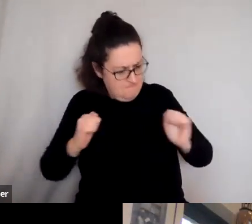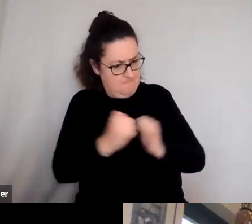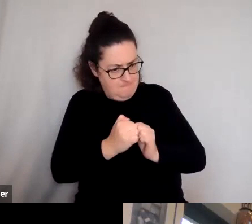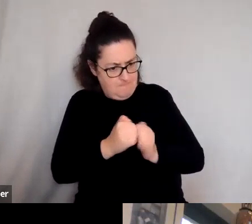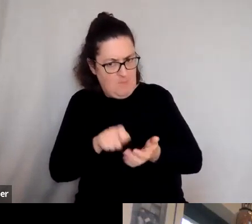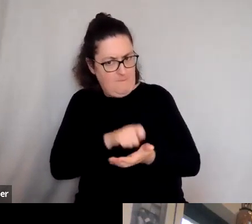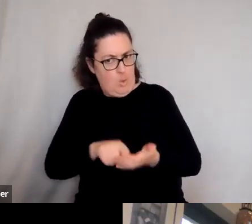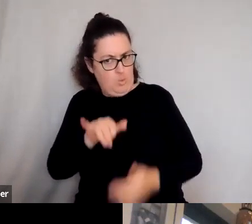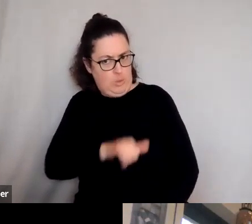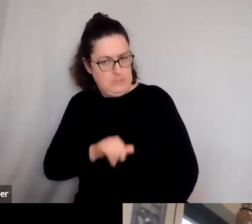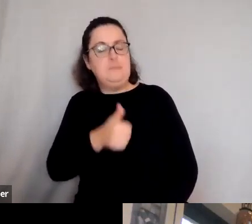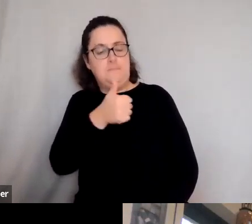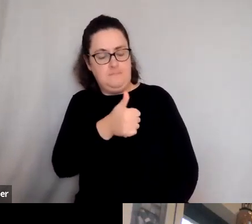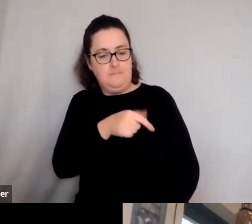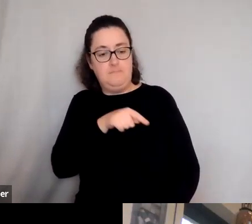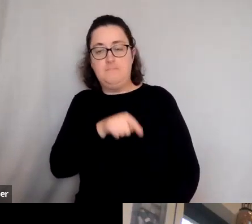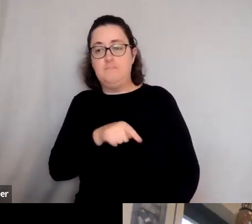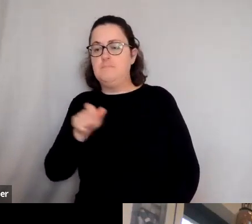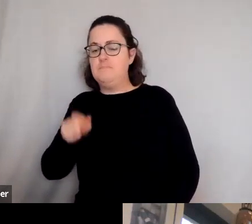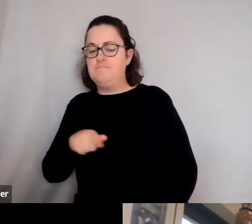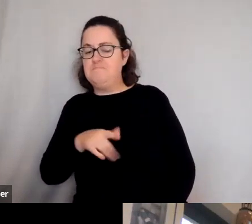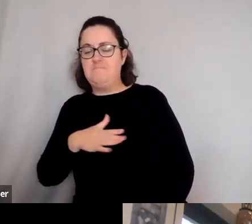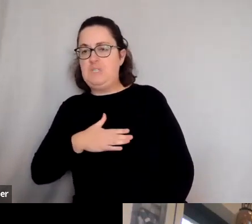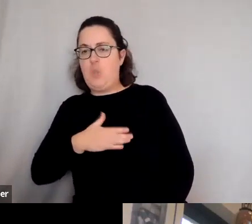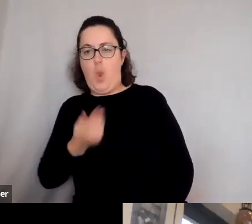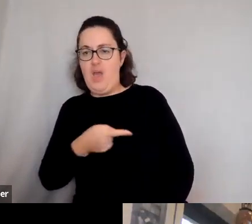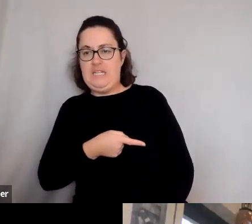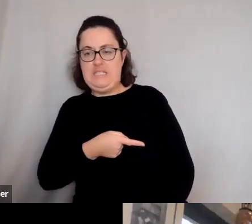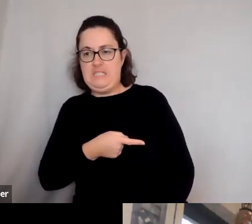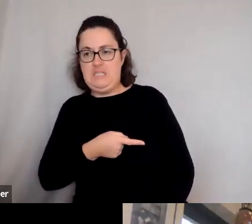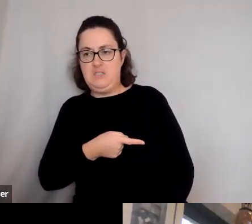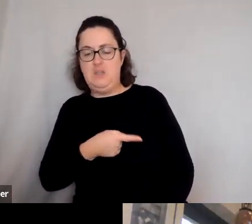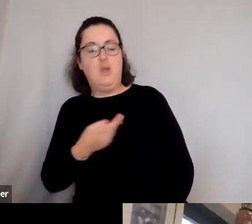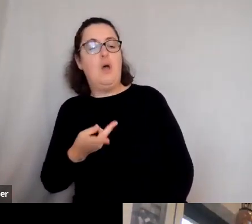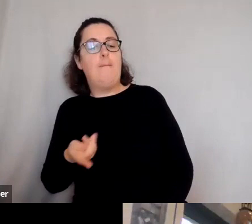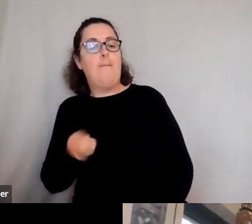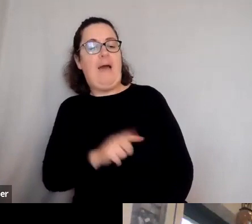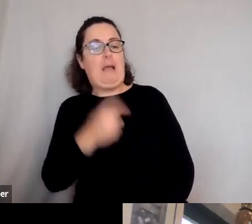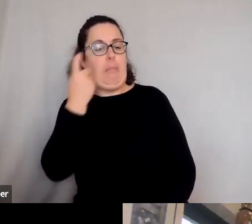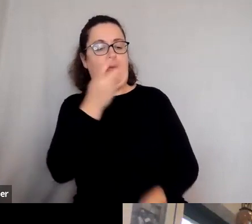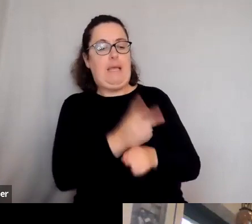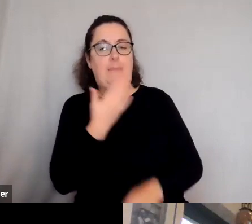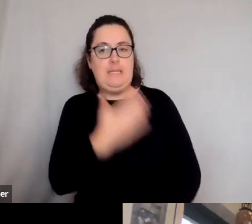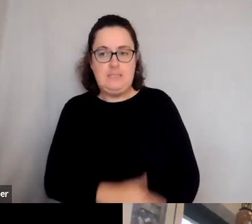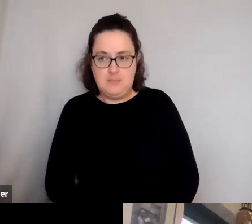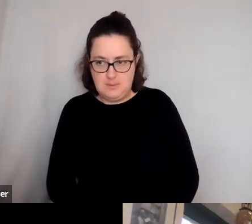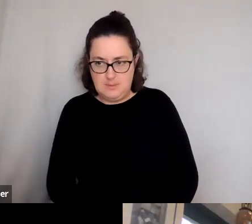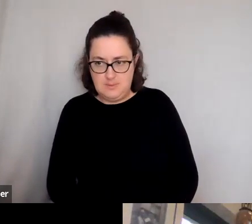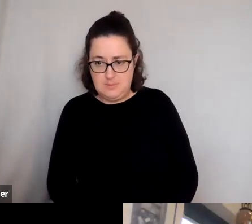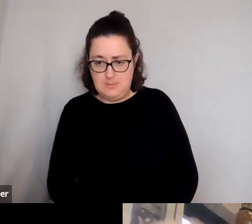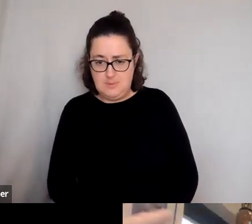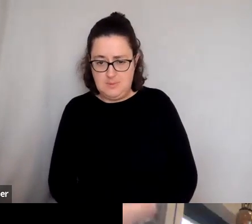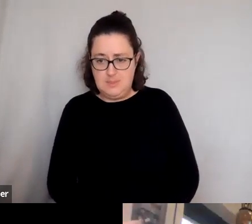he doesn't like what they decided. So he says, go back and think again. Right. Now,